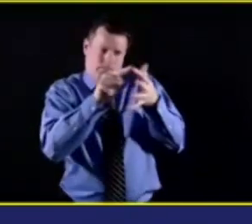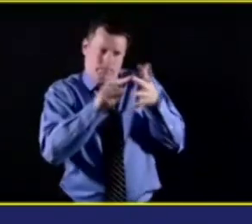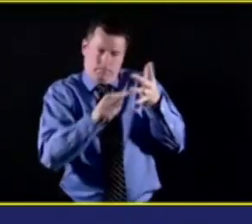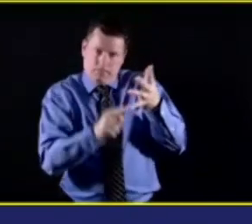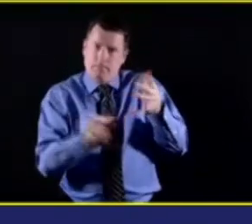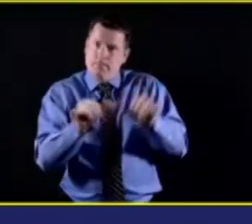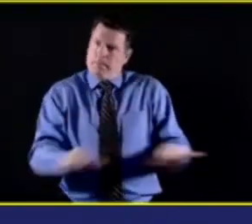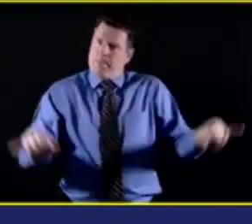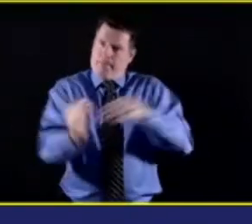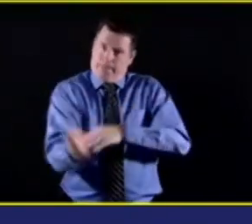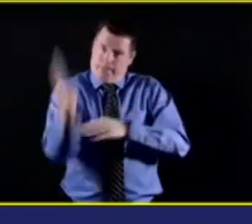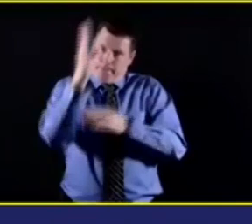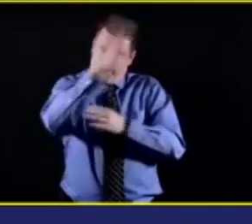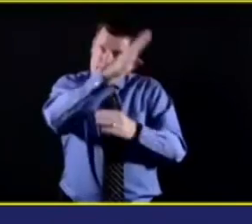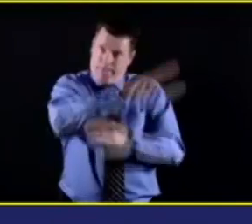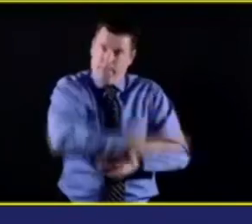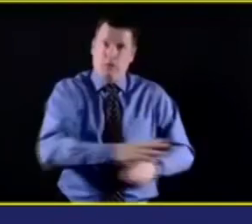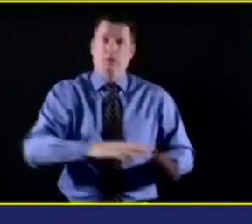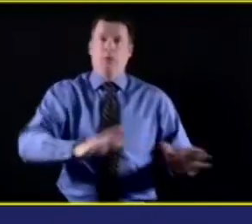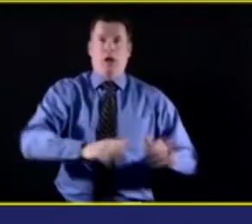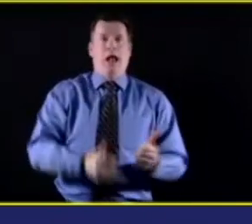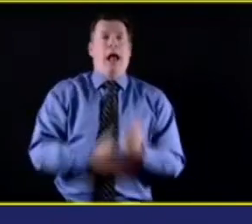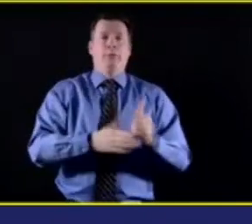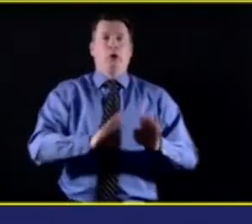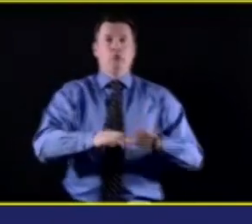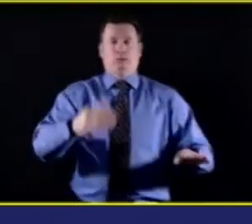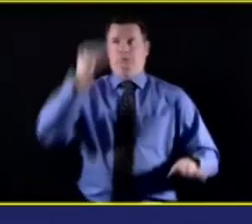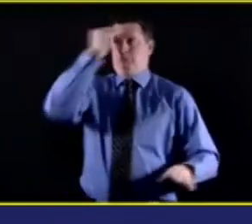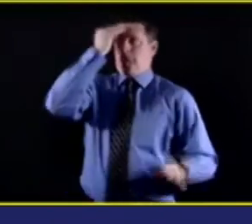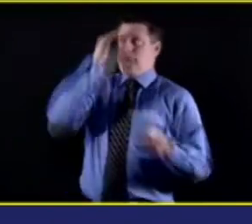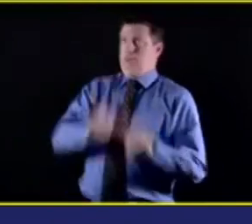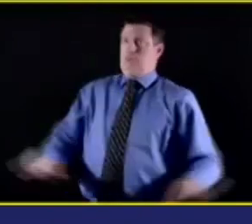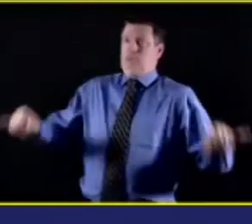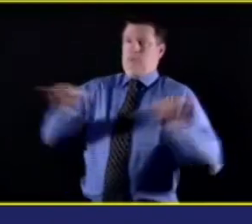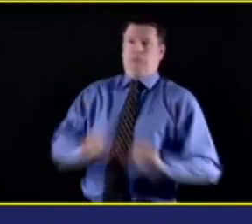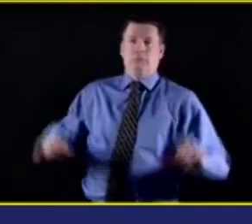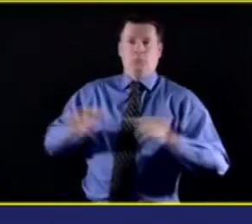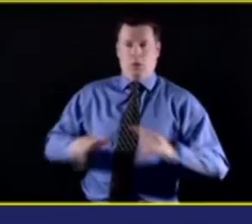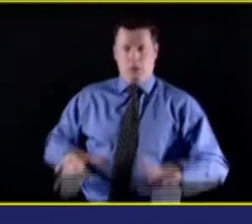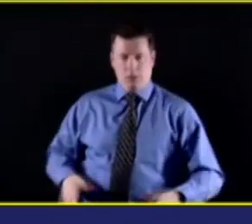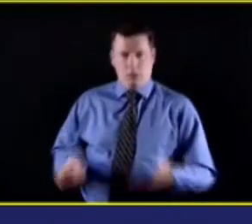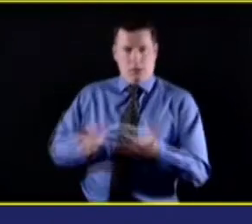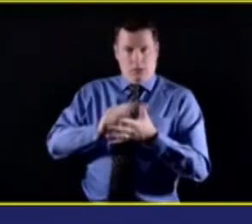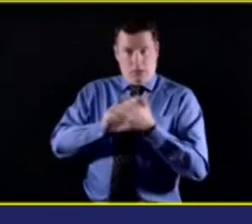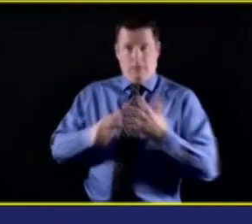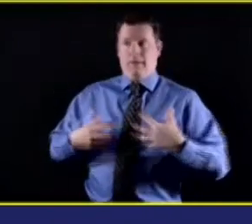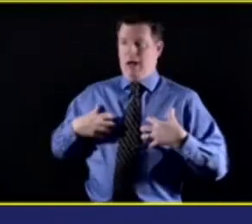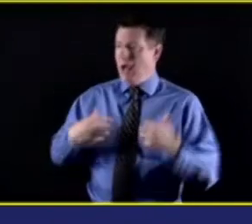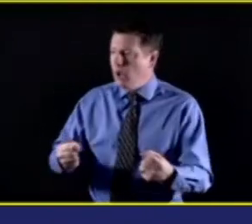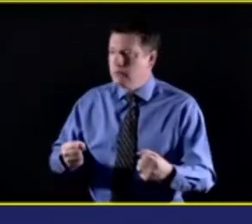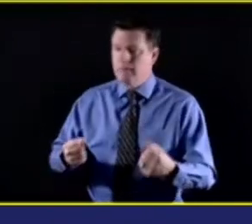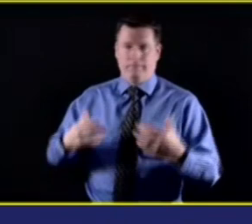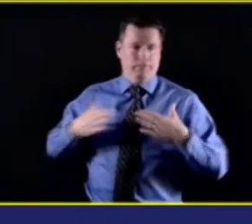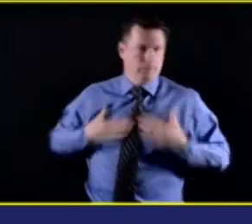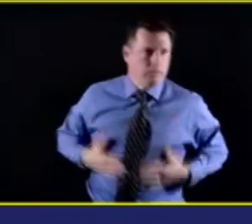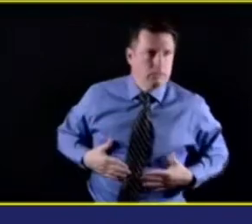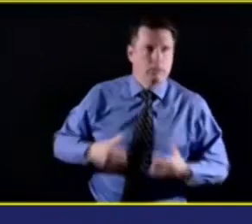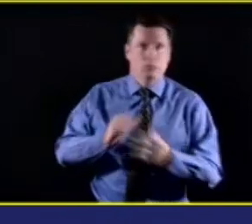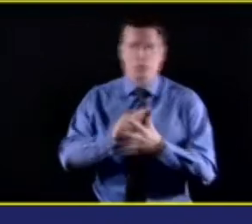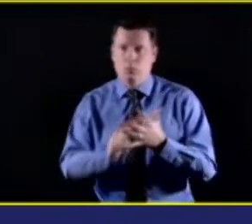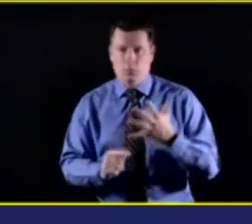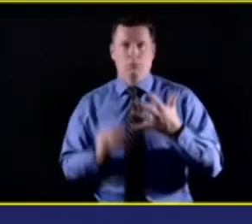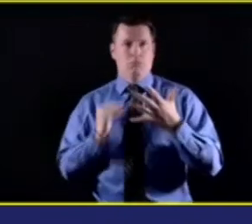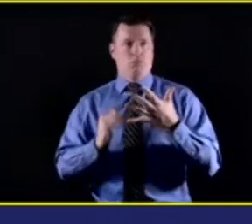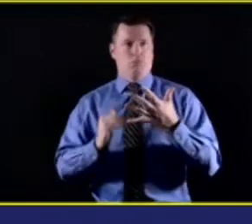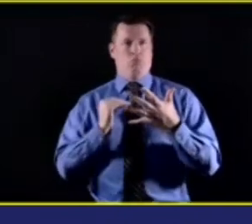as well as it just helps them kind of have expectations and they kind of know what's going to be happening on a day-to-day basis. Um, and then for the